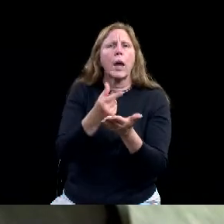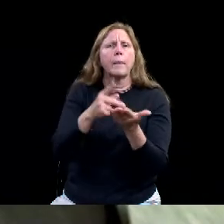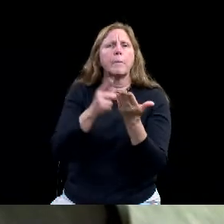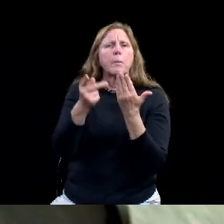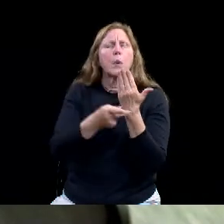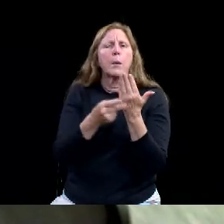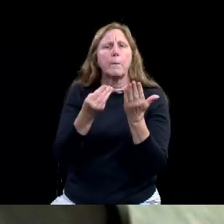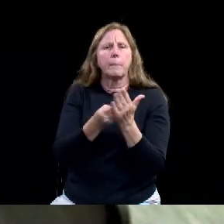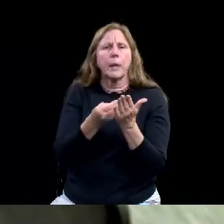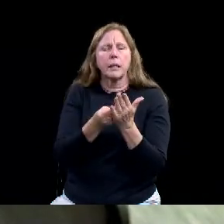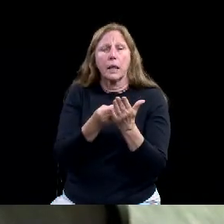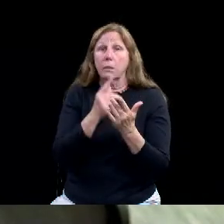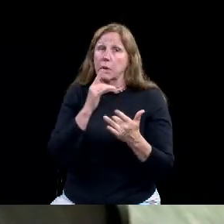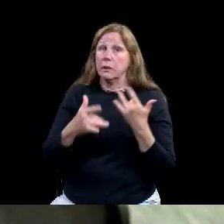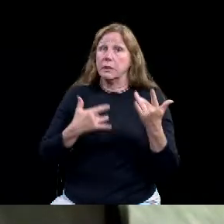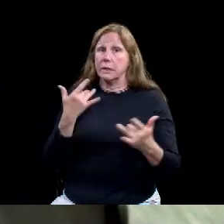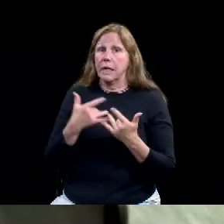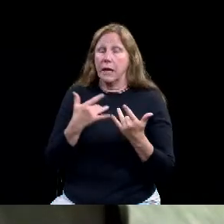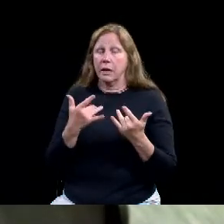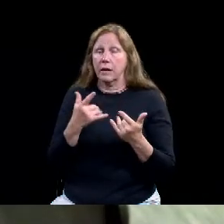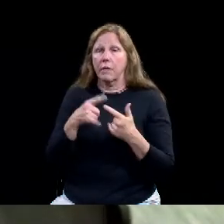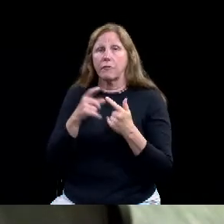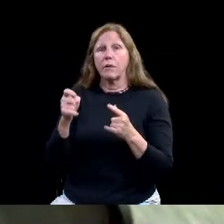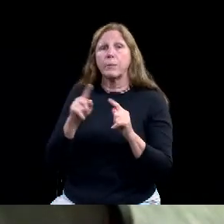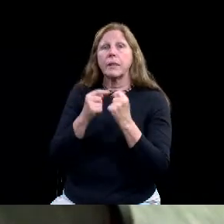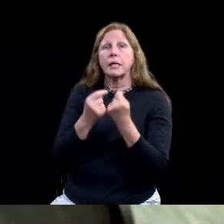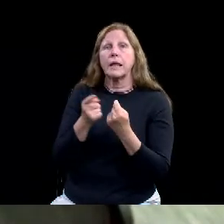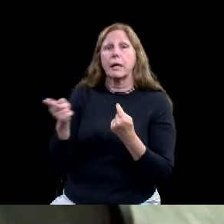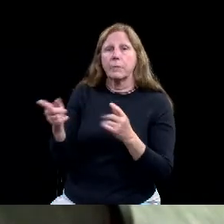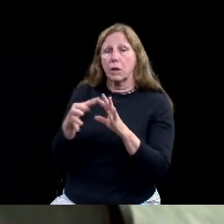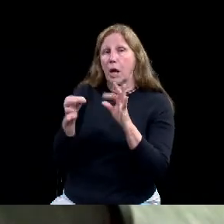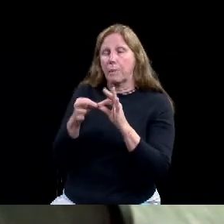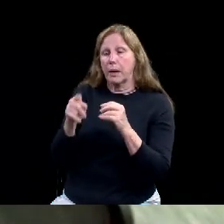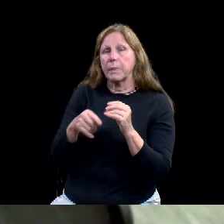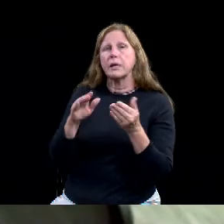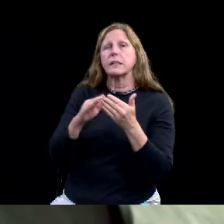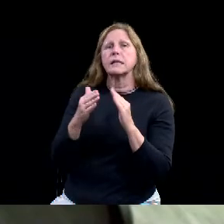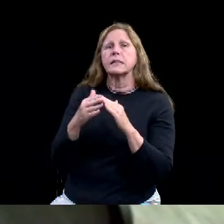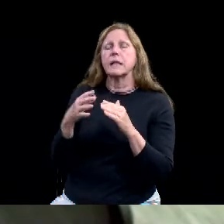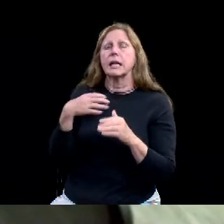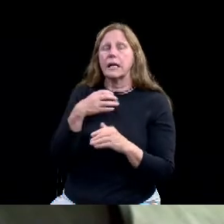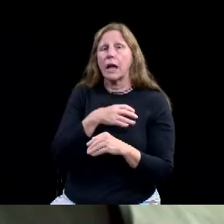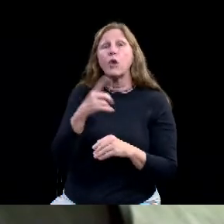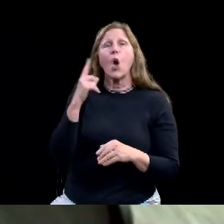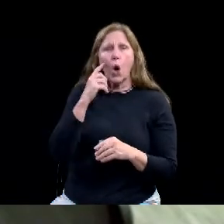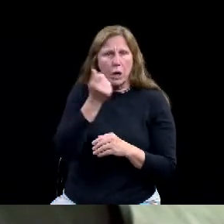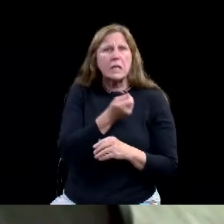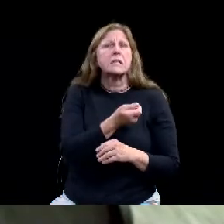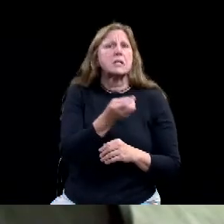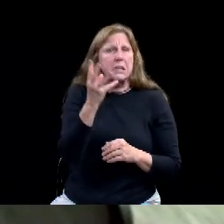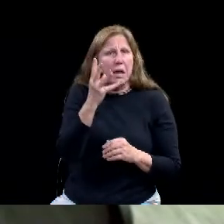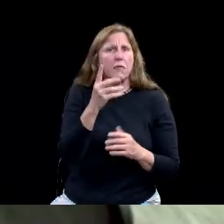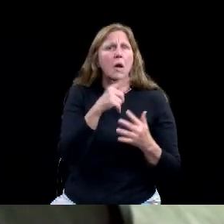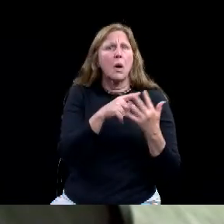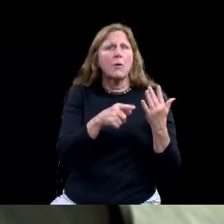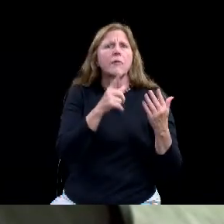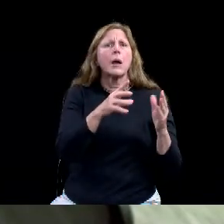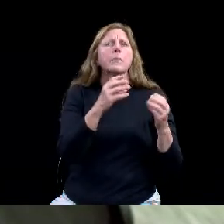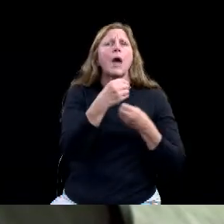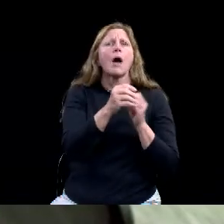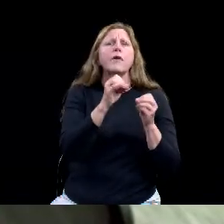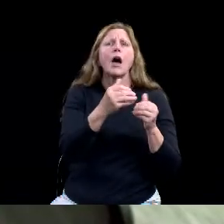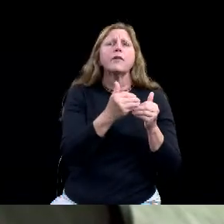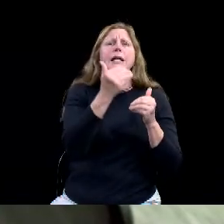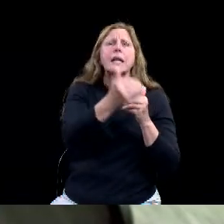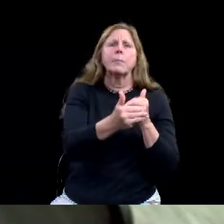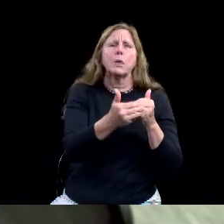updates from the office of neighborhoods engagement over the last few months. And, uh, as a reminder to the public, we, you know, the city council made a,